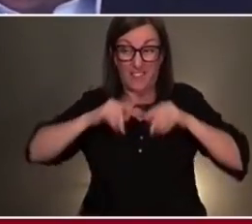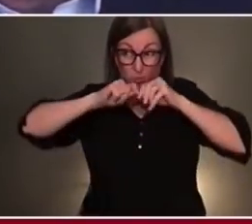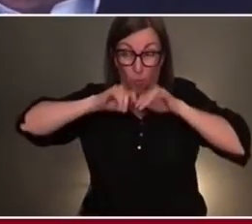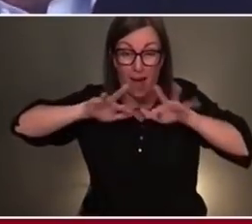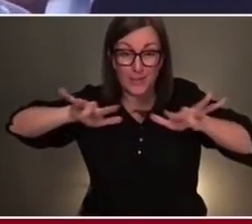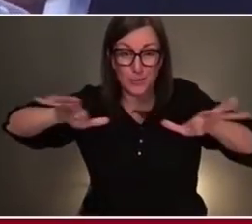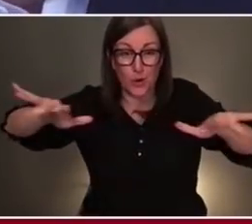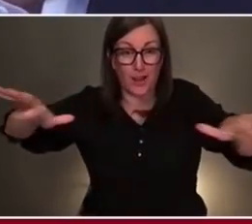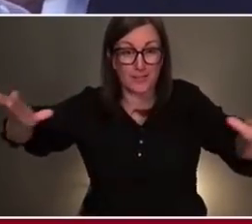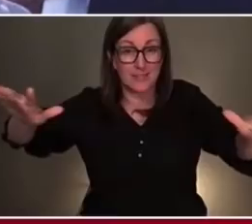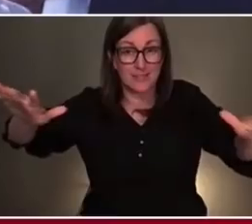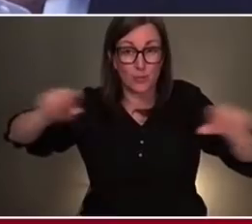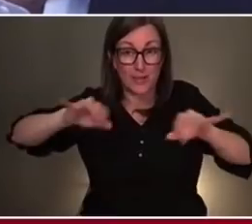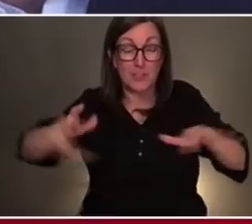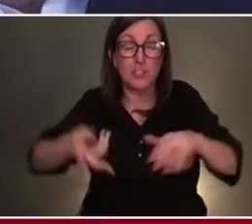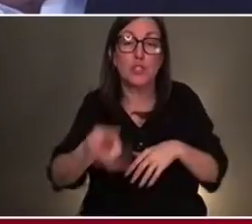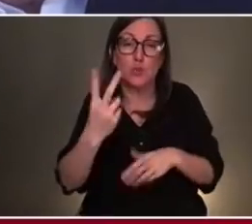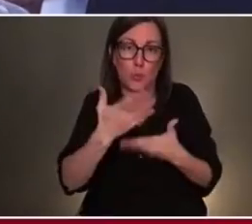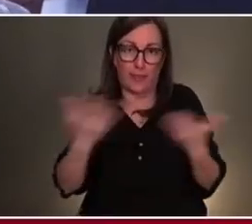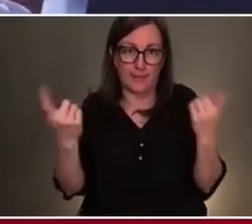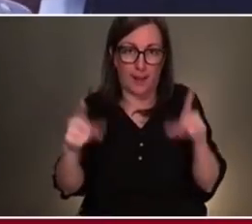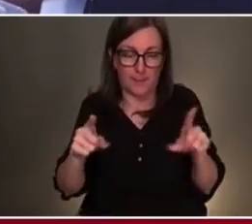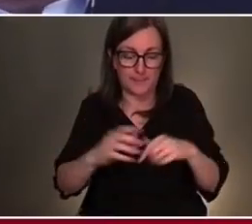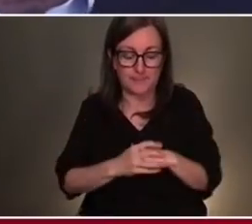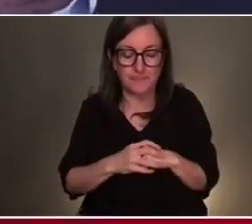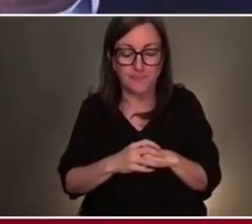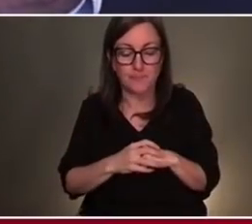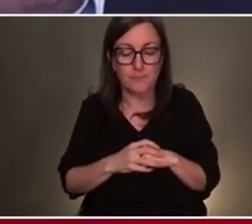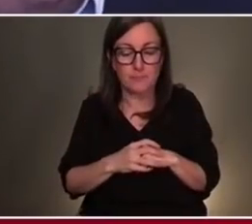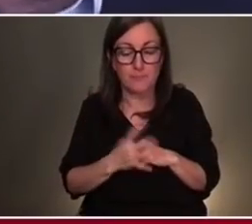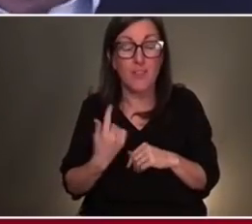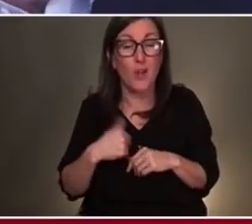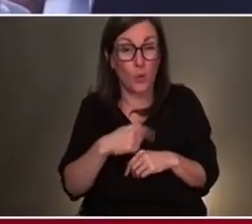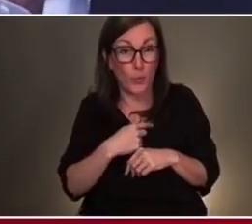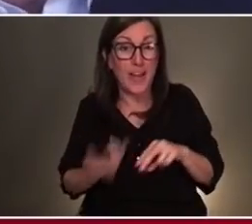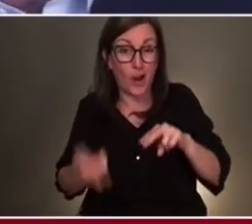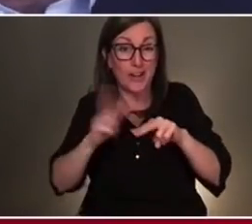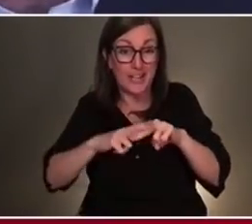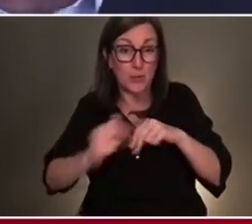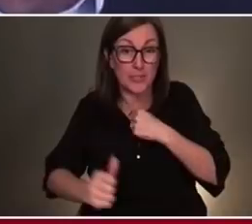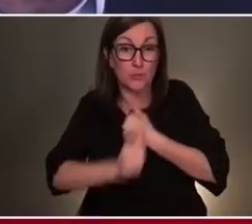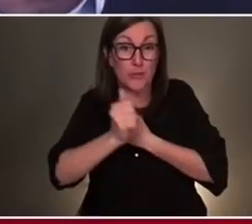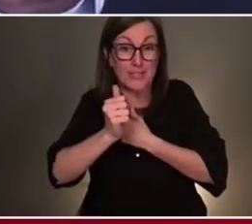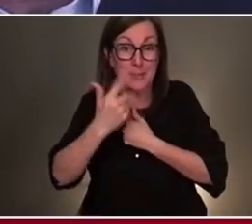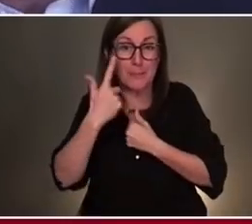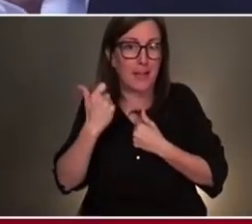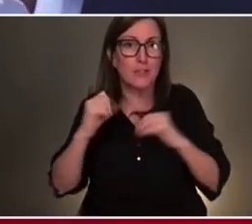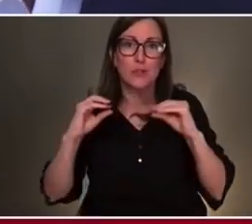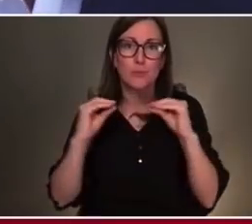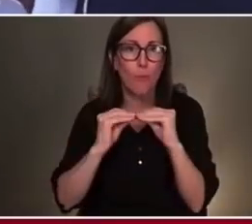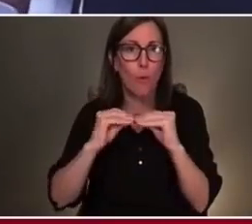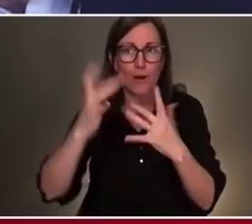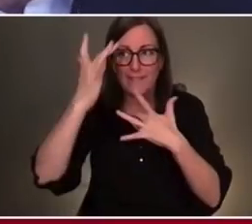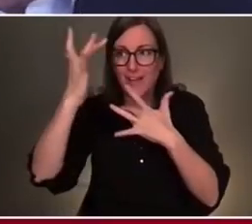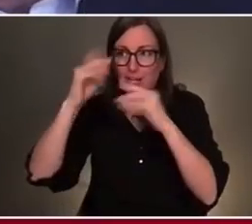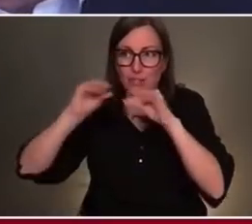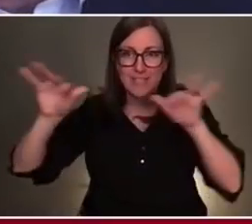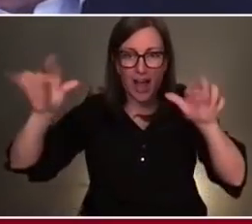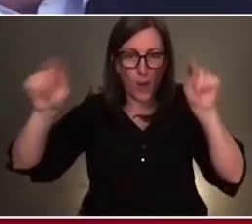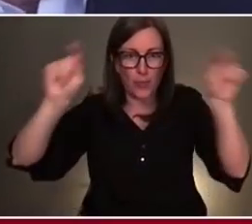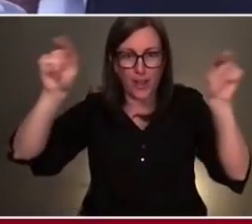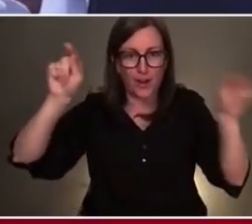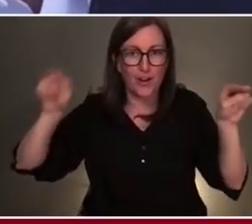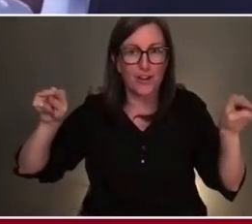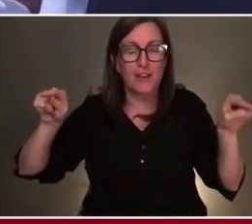things happen. One is, in fact, we are at increased risk because there's just more infections out there. There's more likelihood